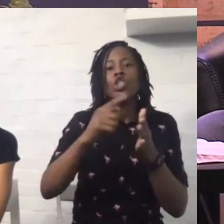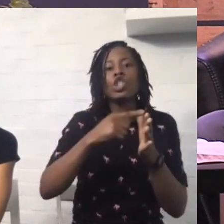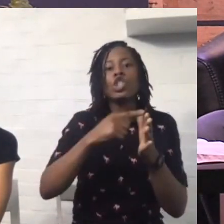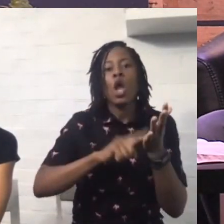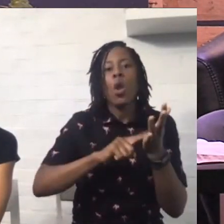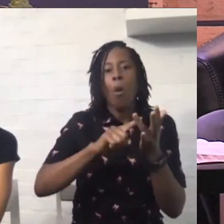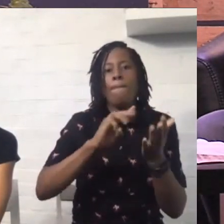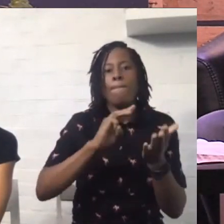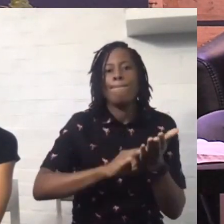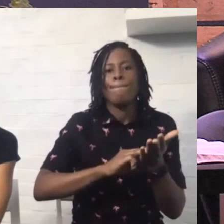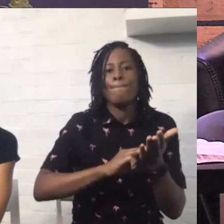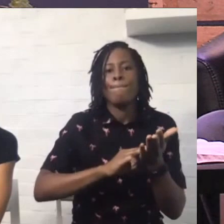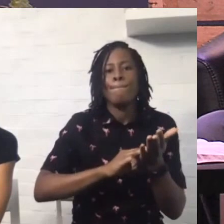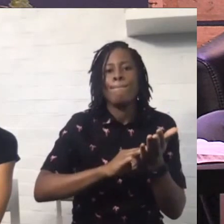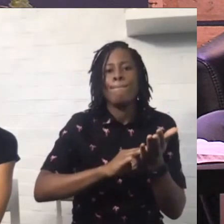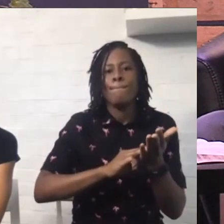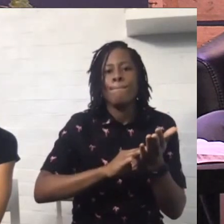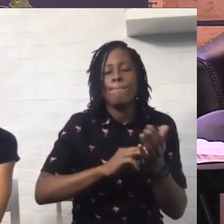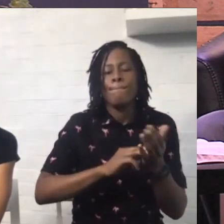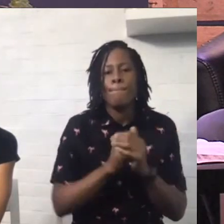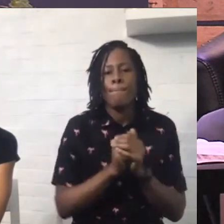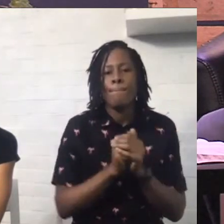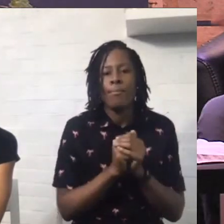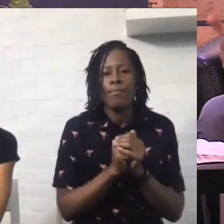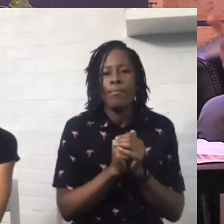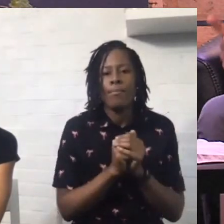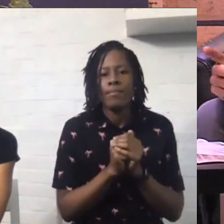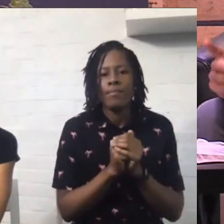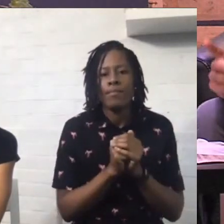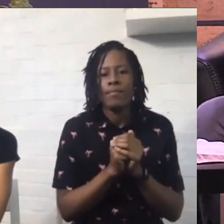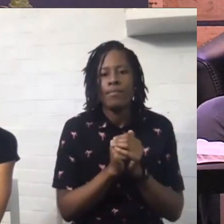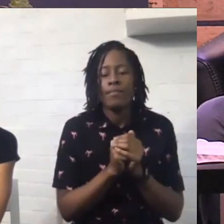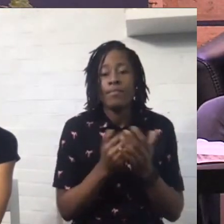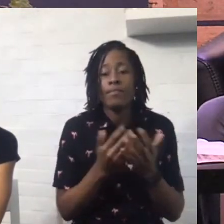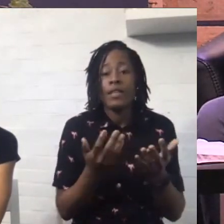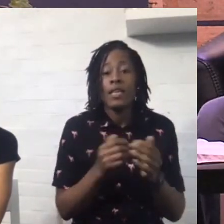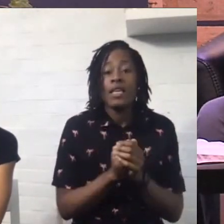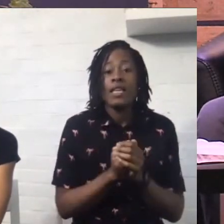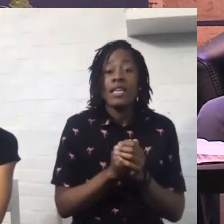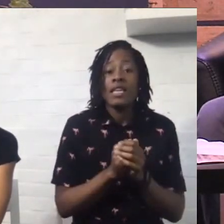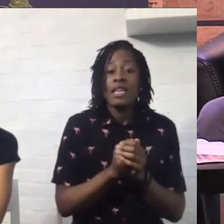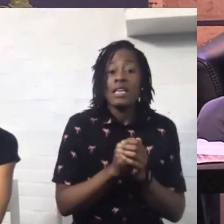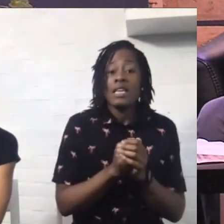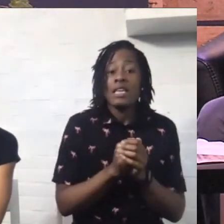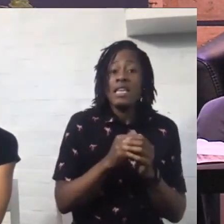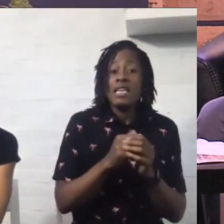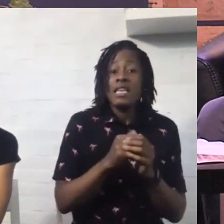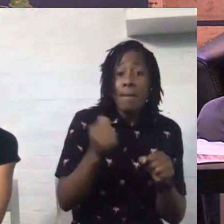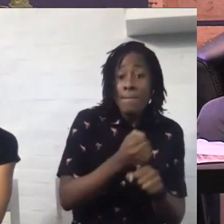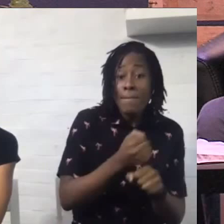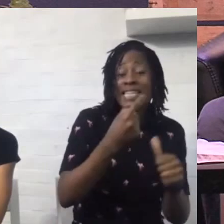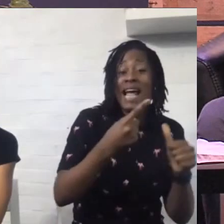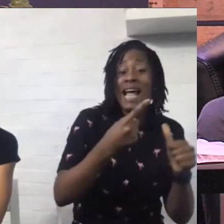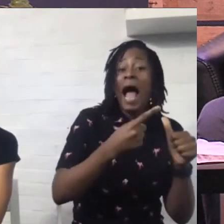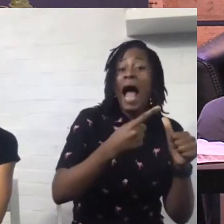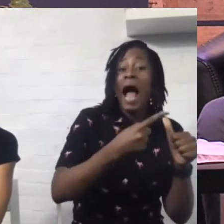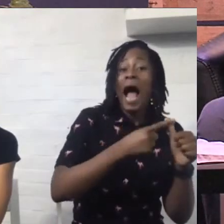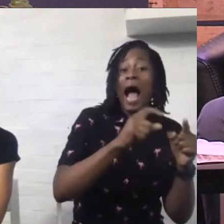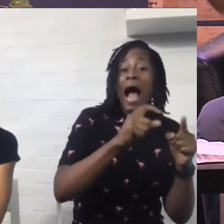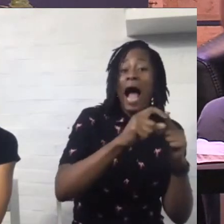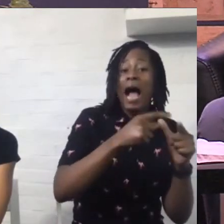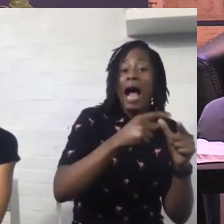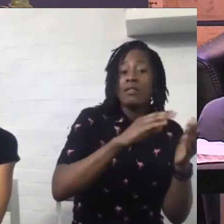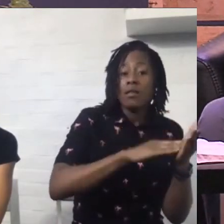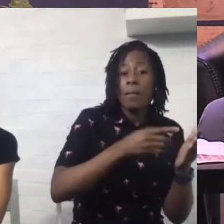Selah. He made you and me. He made Adam and Eve in a complete